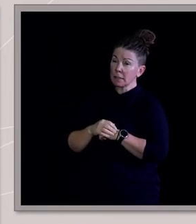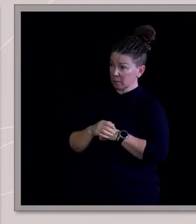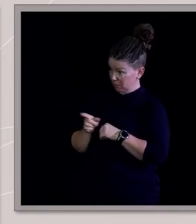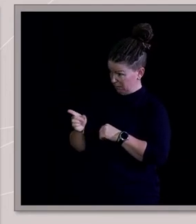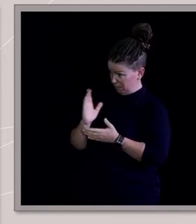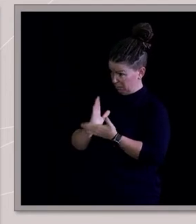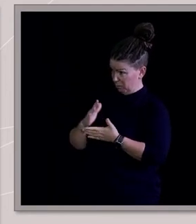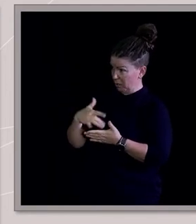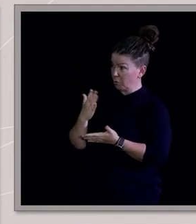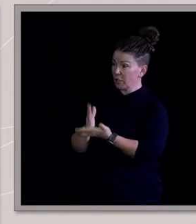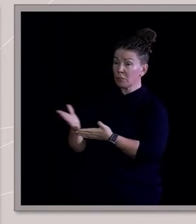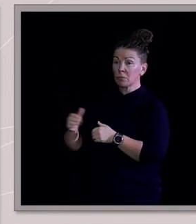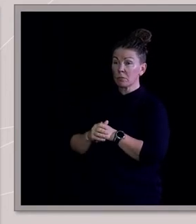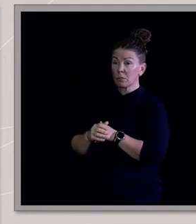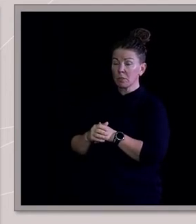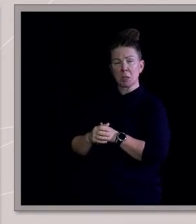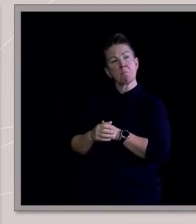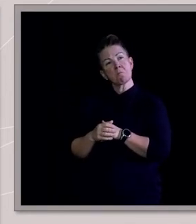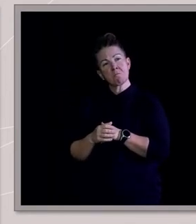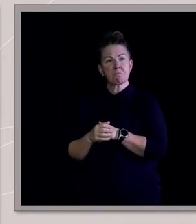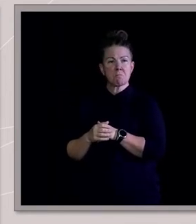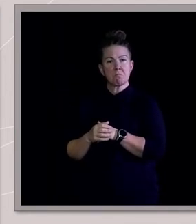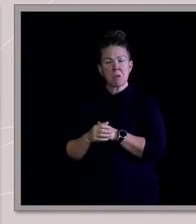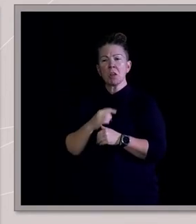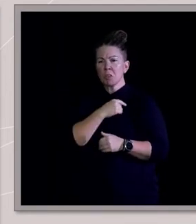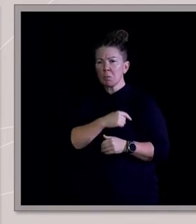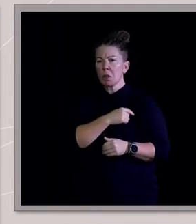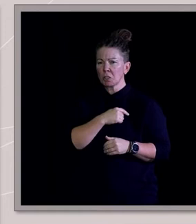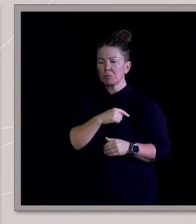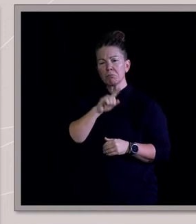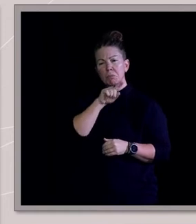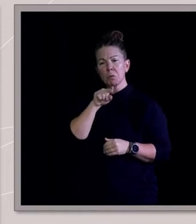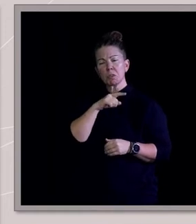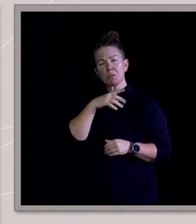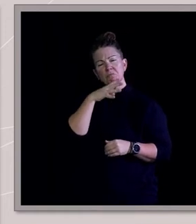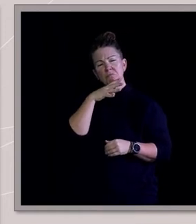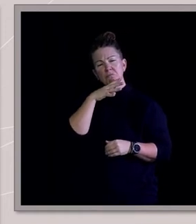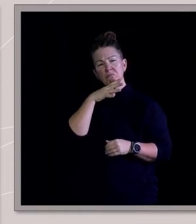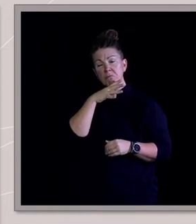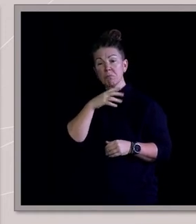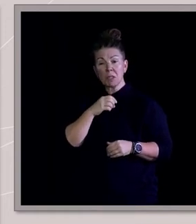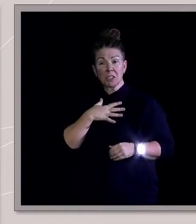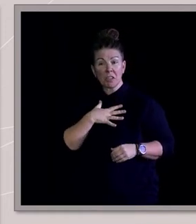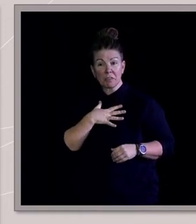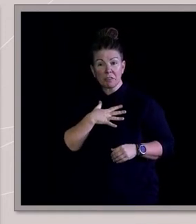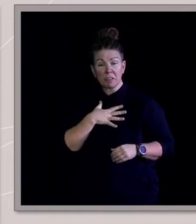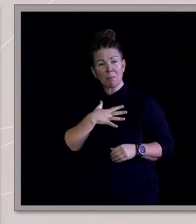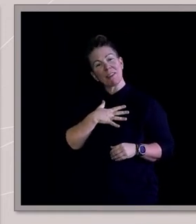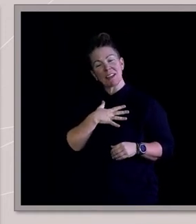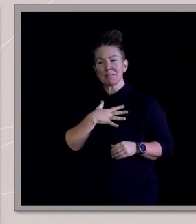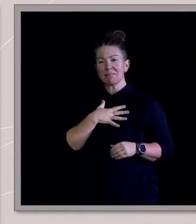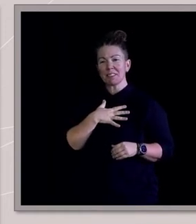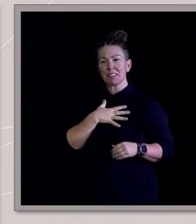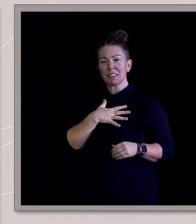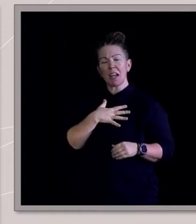for you? And he said, look, I'll be honest with you. I question it sometimes too, but whenever I do that, I just see it as a